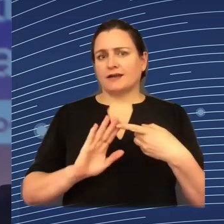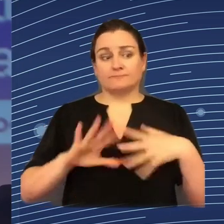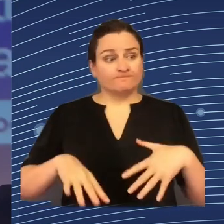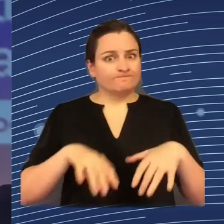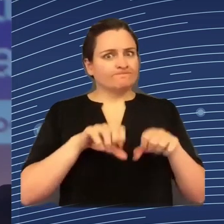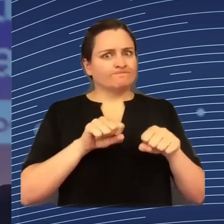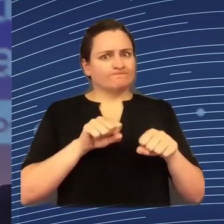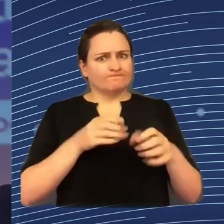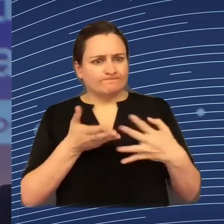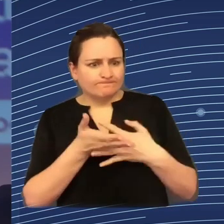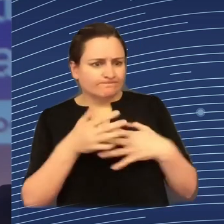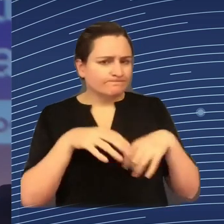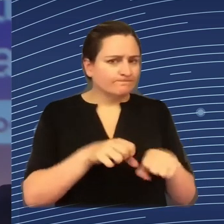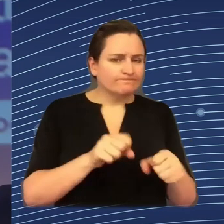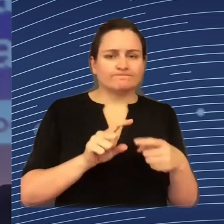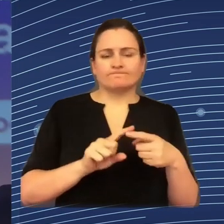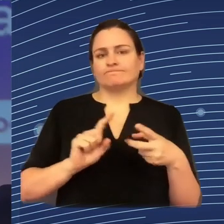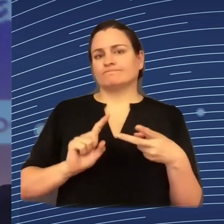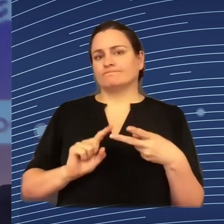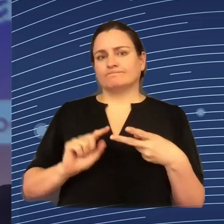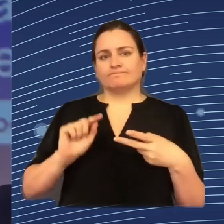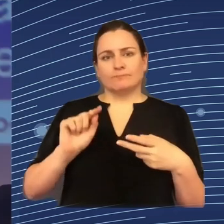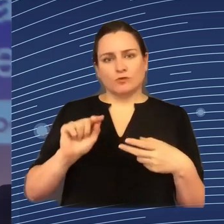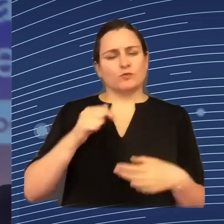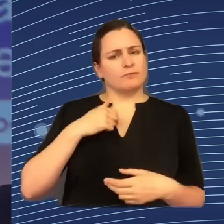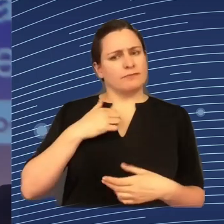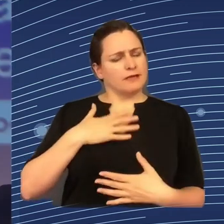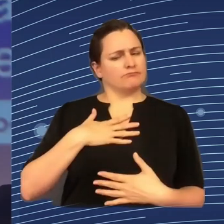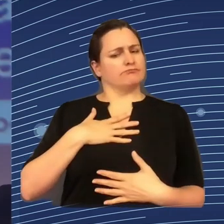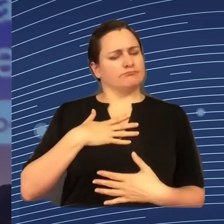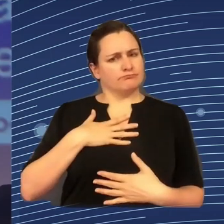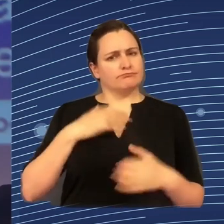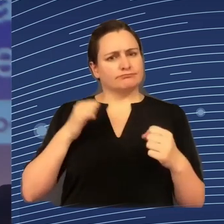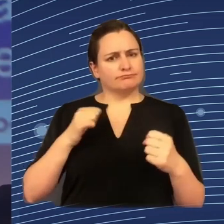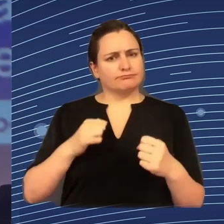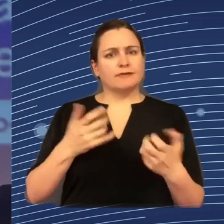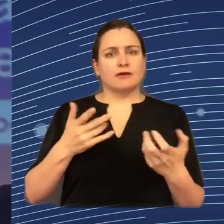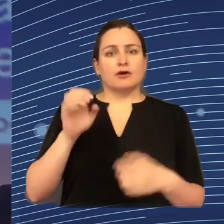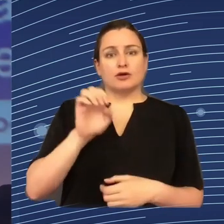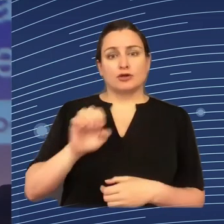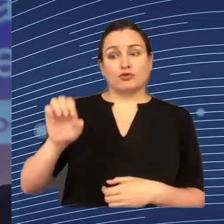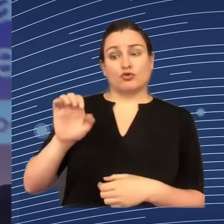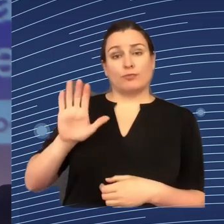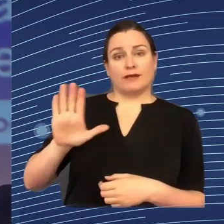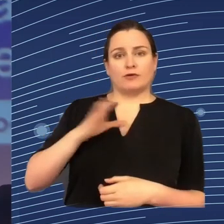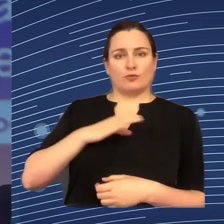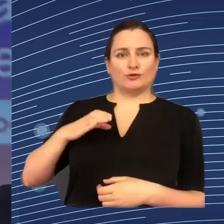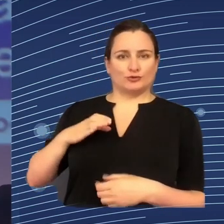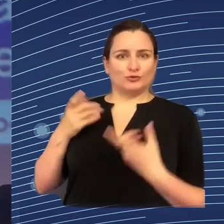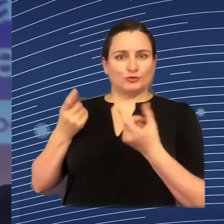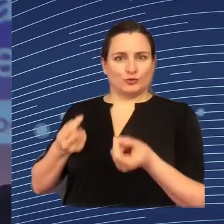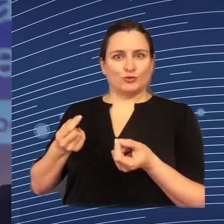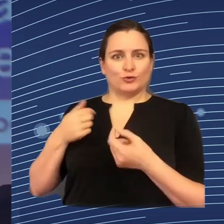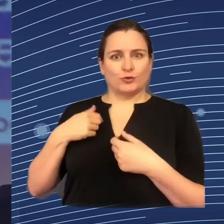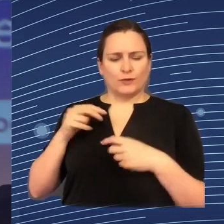non-regulatory instruments to intervene. And this might surprise some people, but that's actually something that the European Commission always does. We don't always, we do